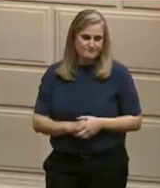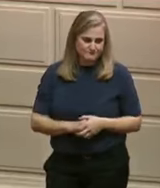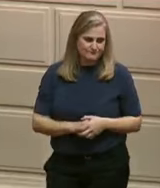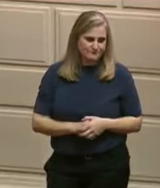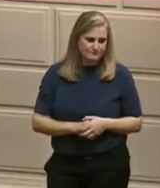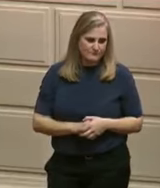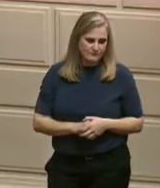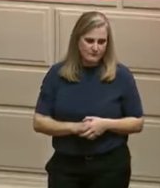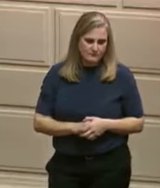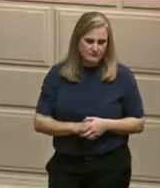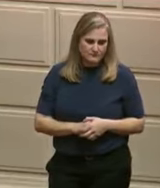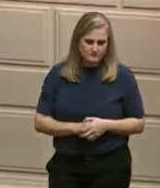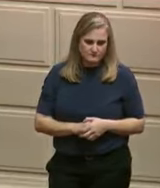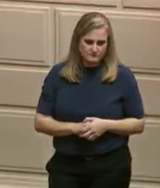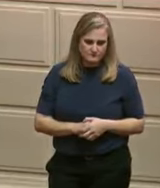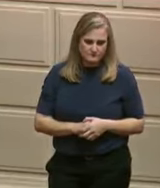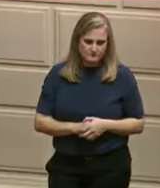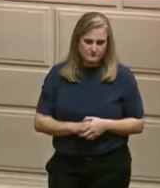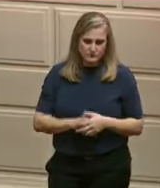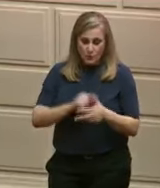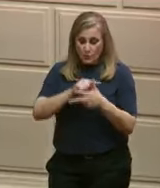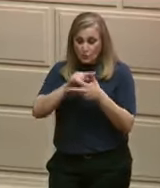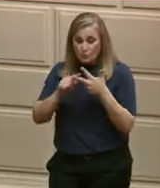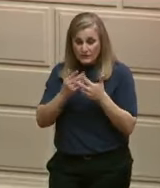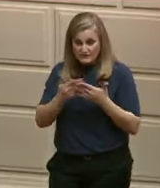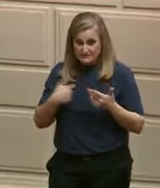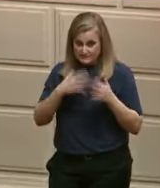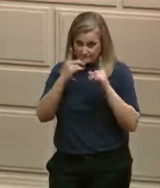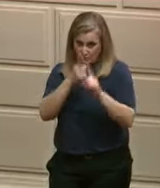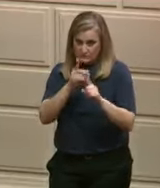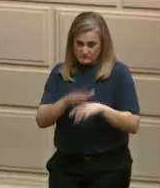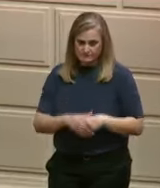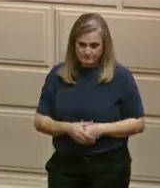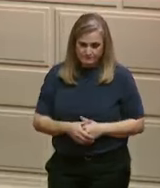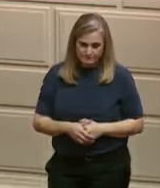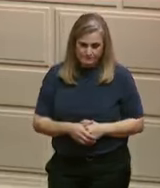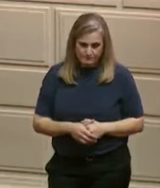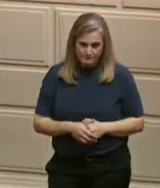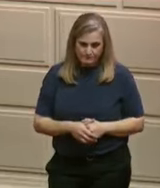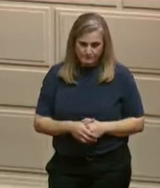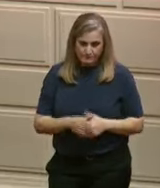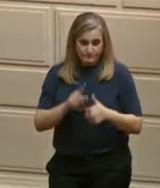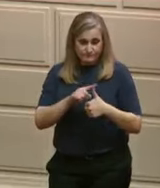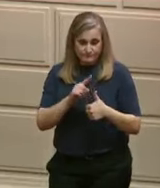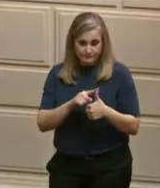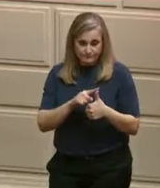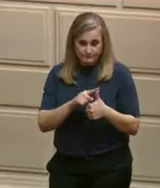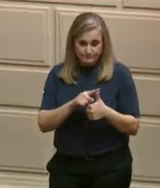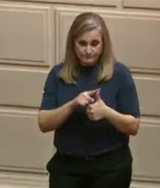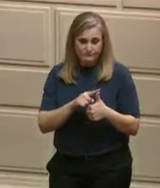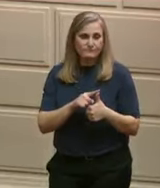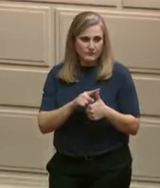Finding common ground and reforming the law enforcement law of officers bill of rights.